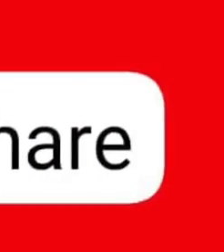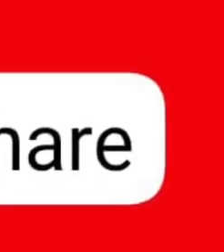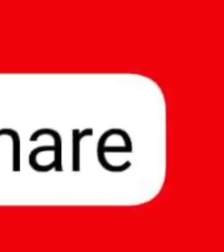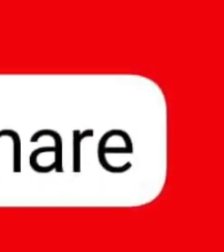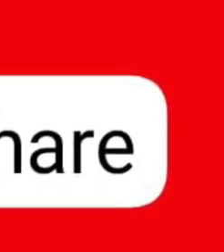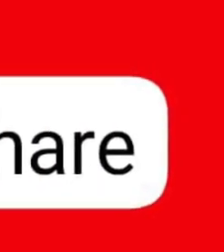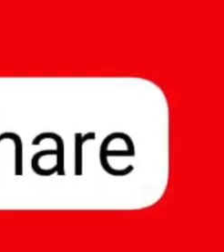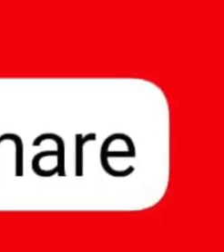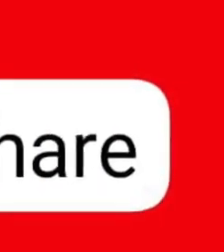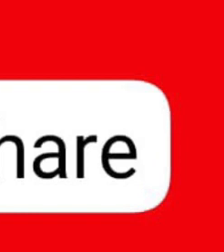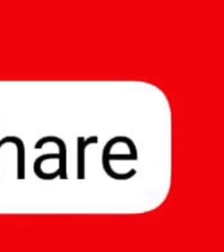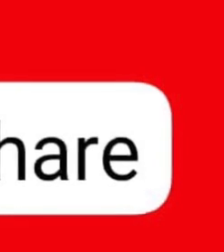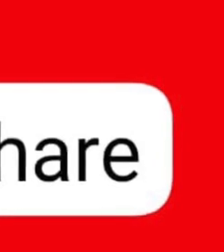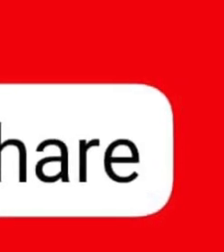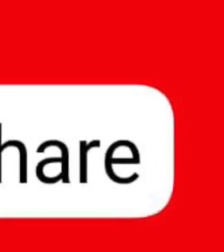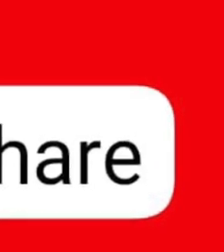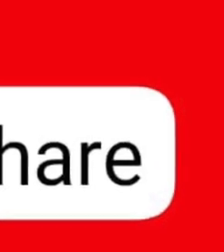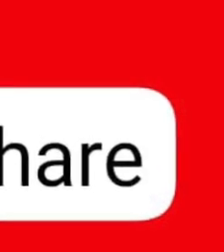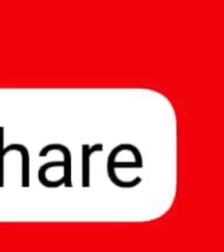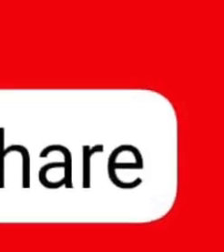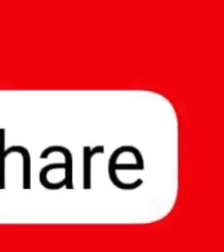We'll see